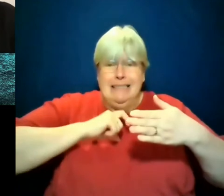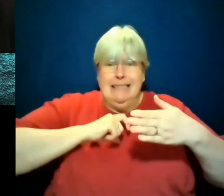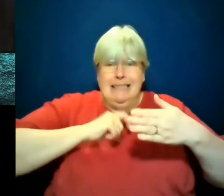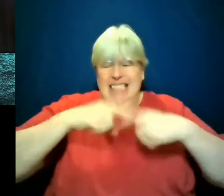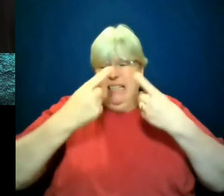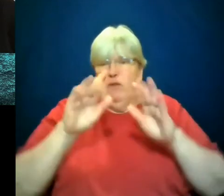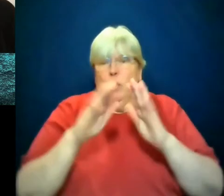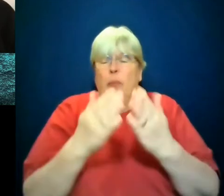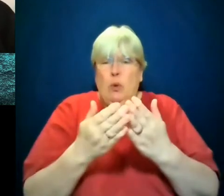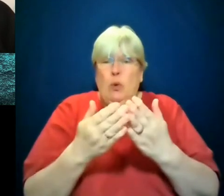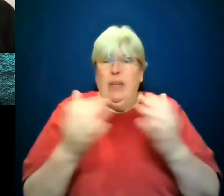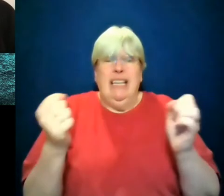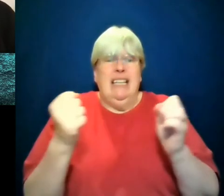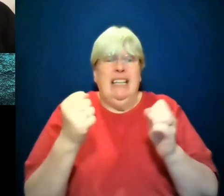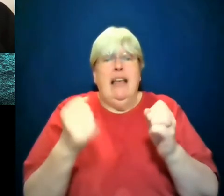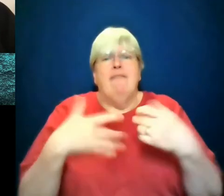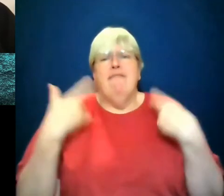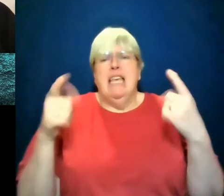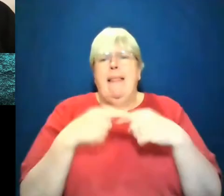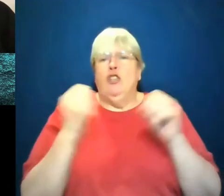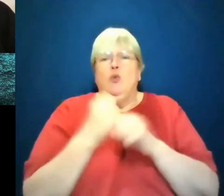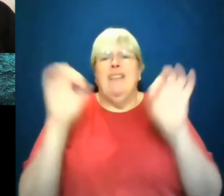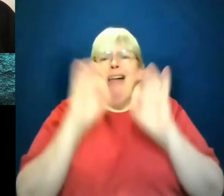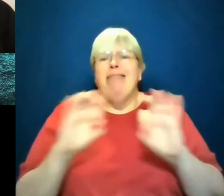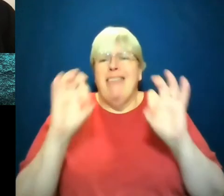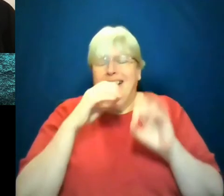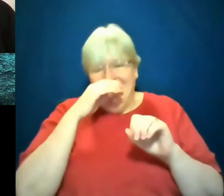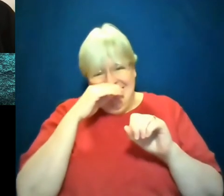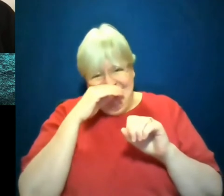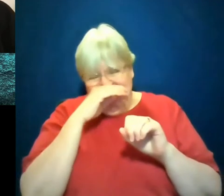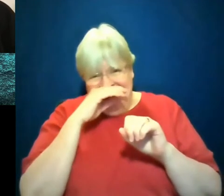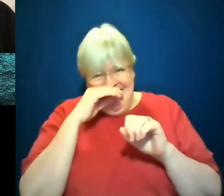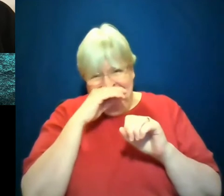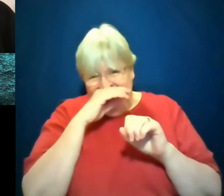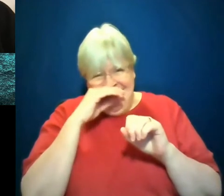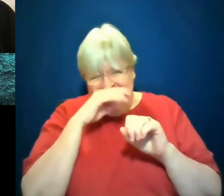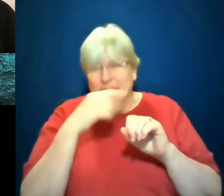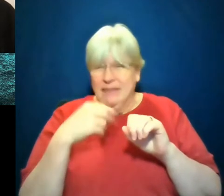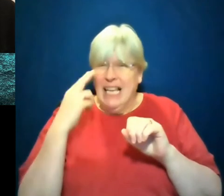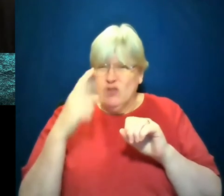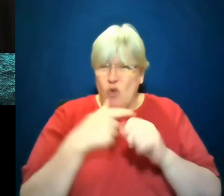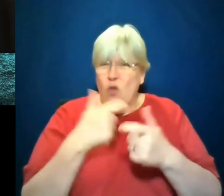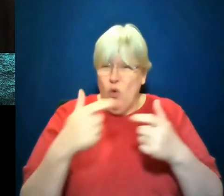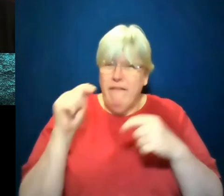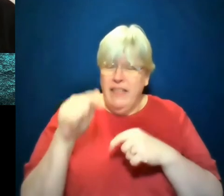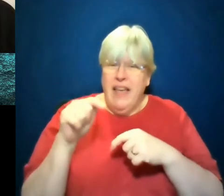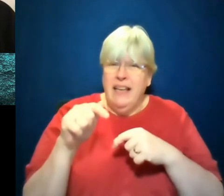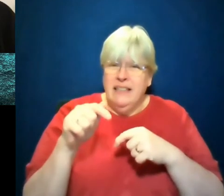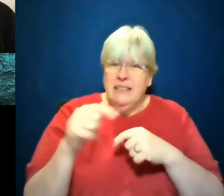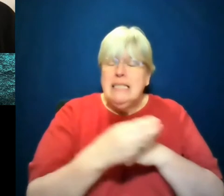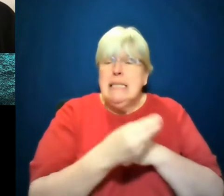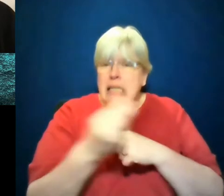doing anything, why doesn't he just go to the police? You know, blah, blah, blah. So I noticed a lot of that. I noticed a little of it with